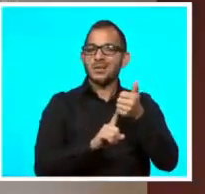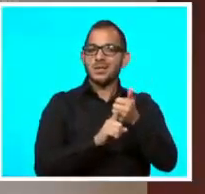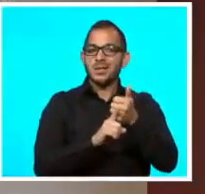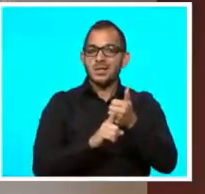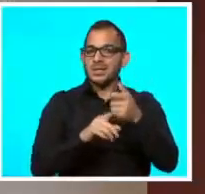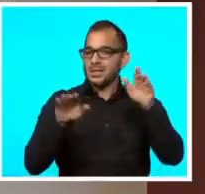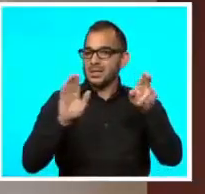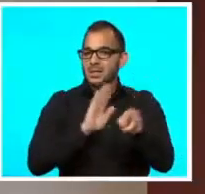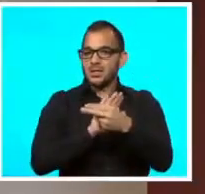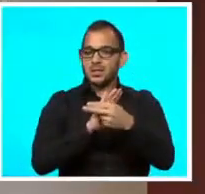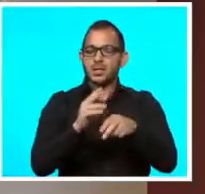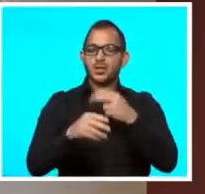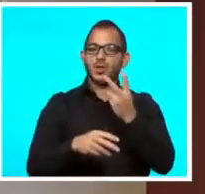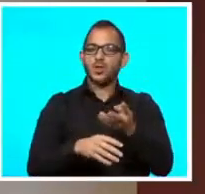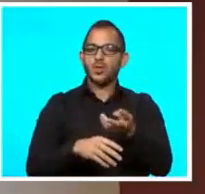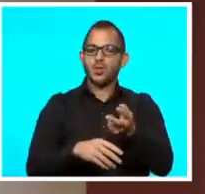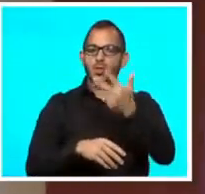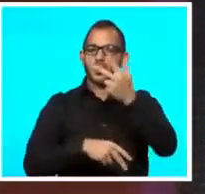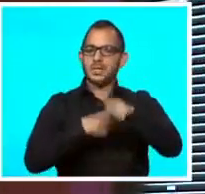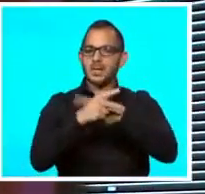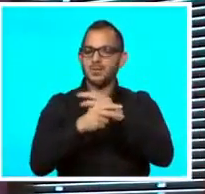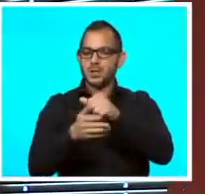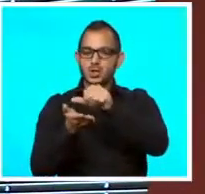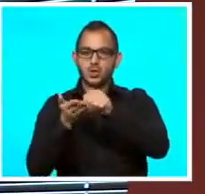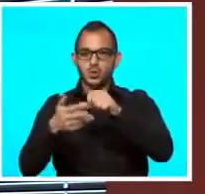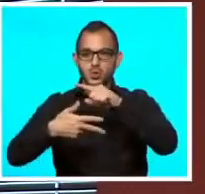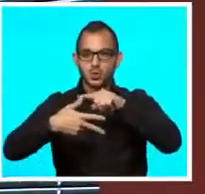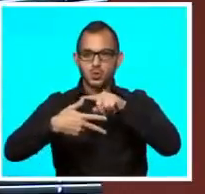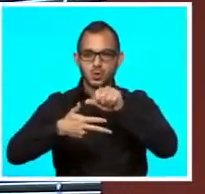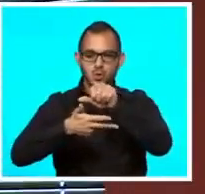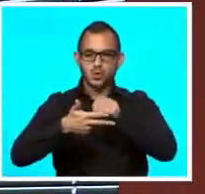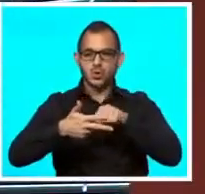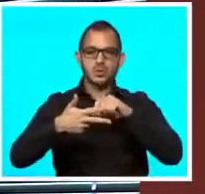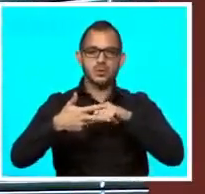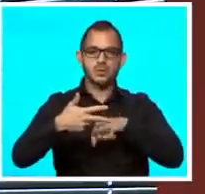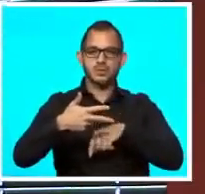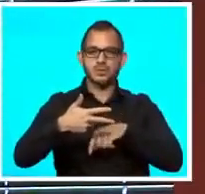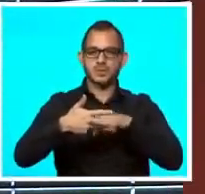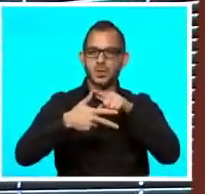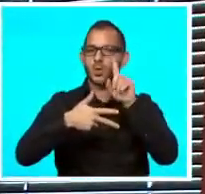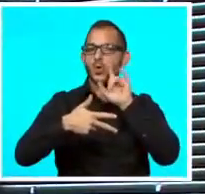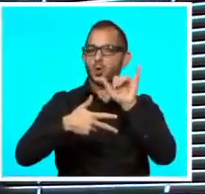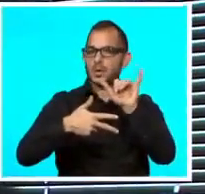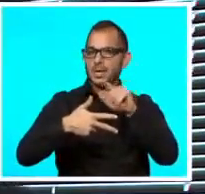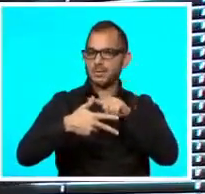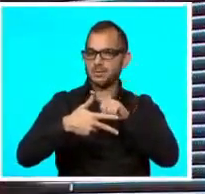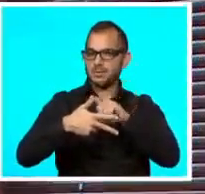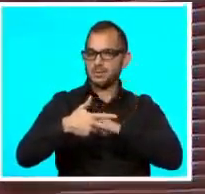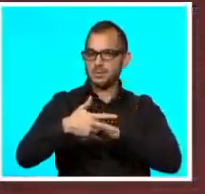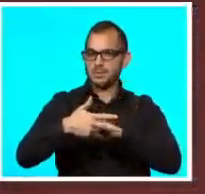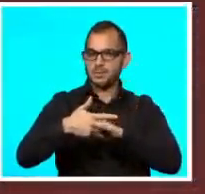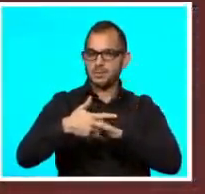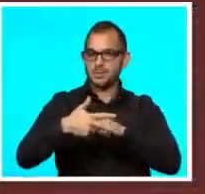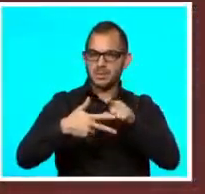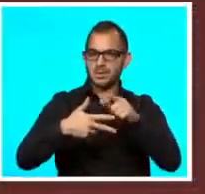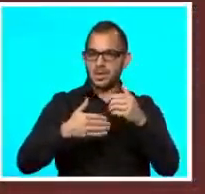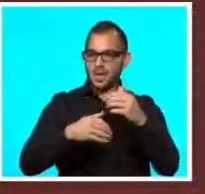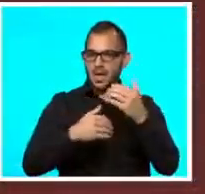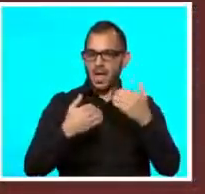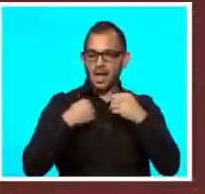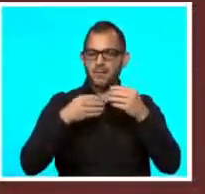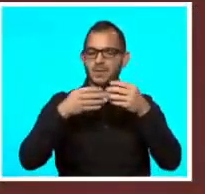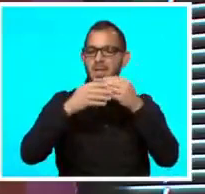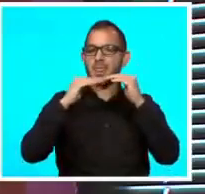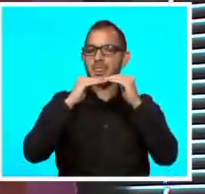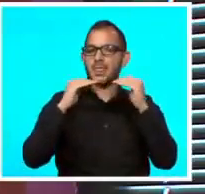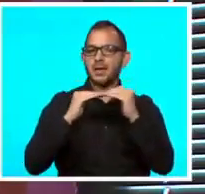three main types of masks. Surgical, and this is what it looks like. It has three different layers